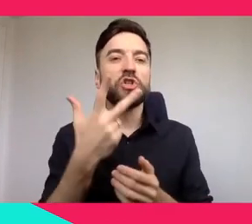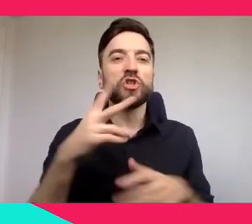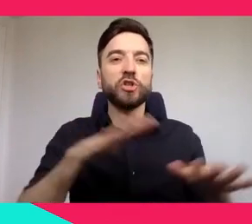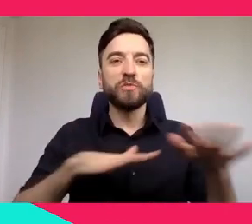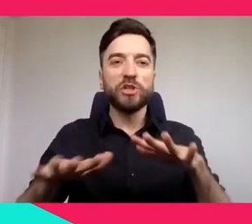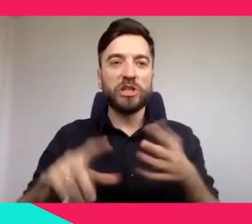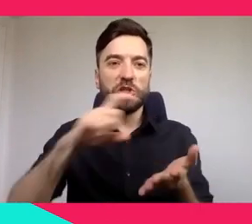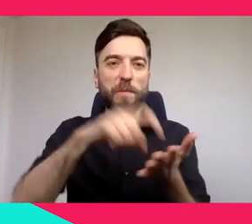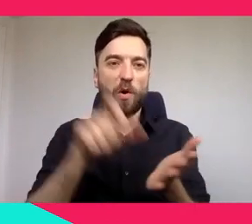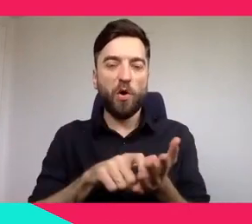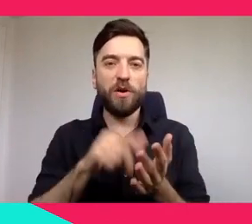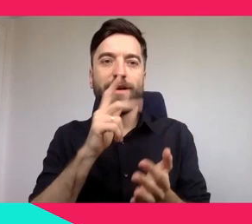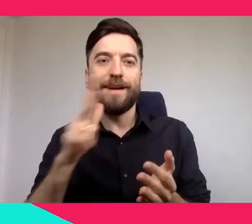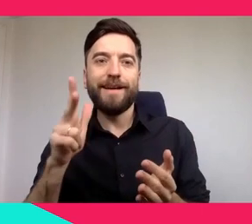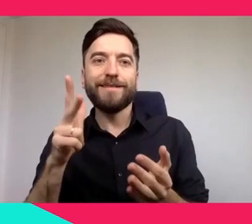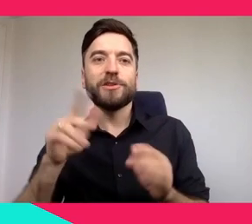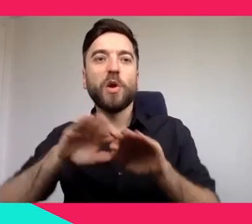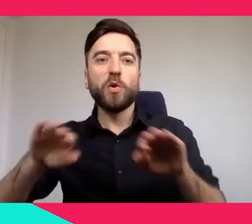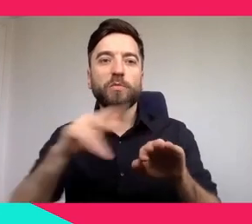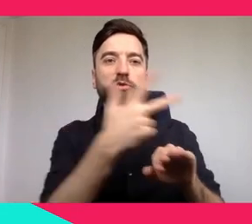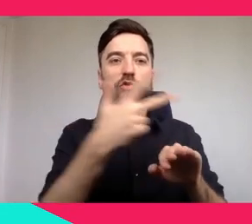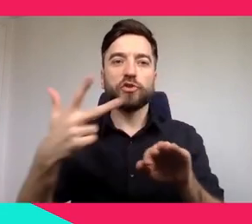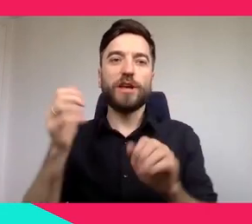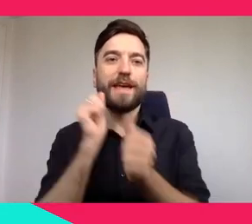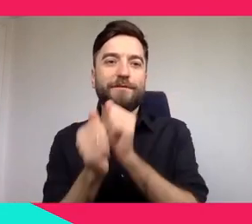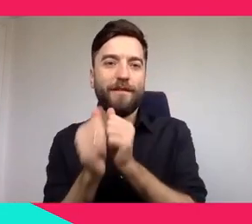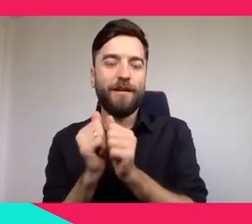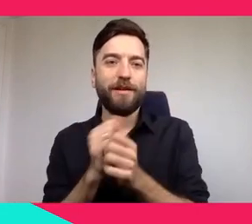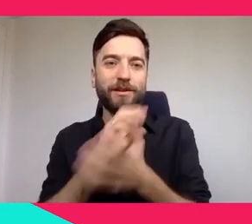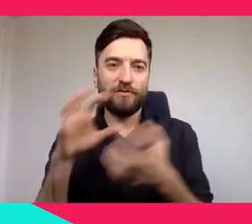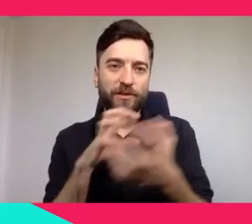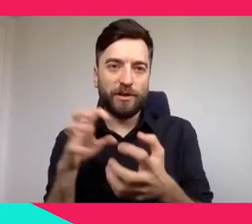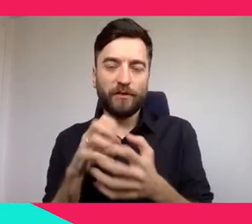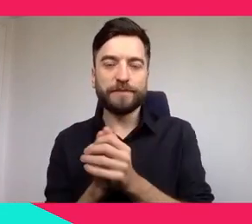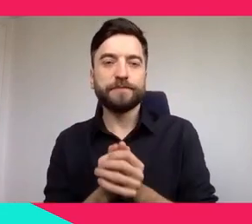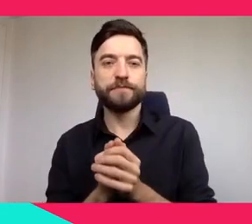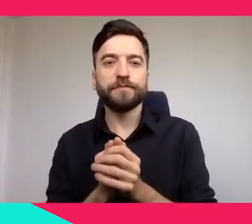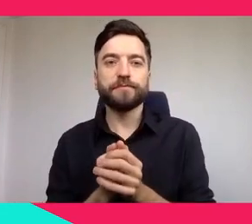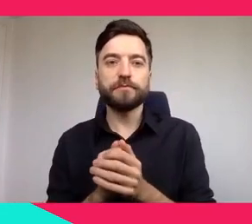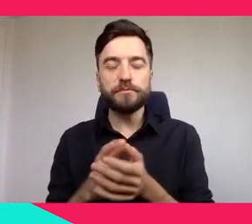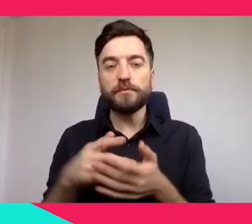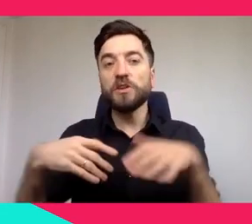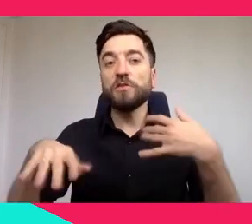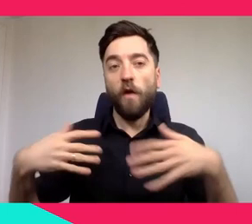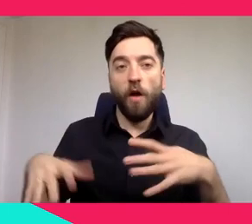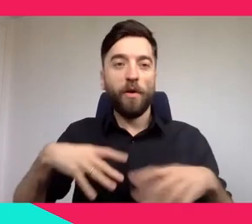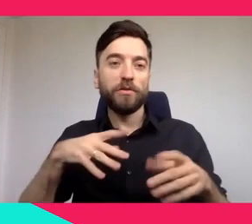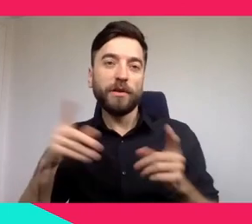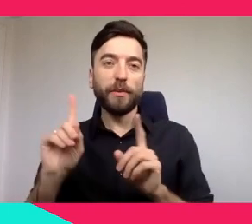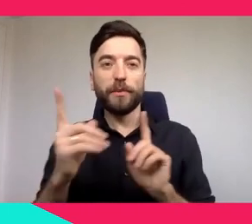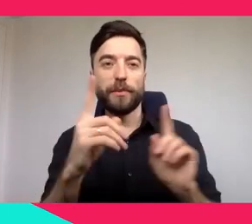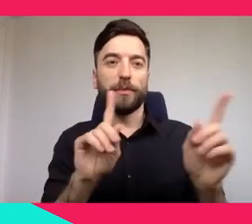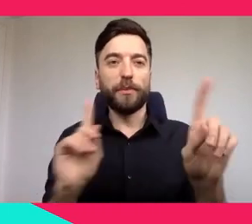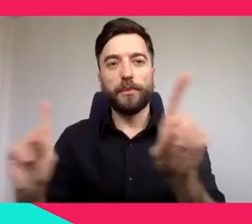and the visitors walk from room to room and from fighters to fighters freely. This experience is 45 minutes long,